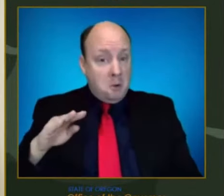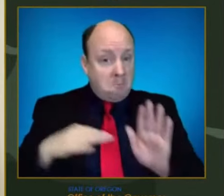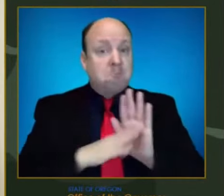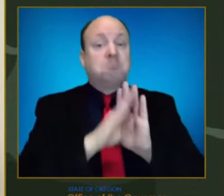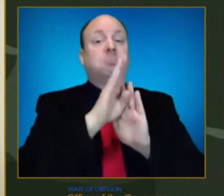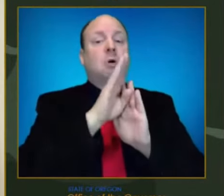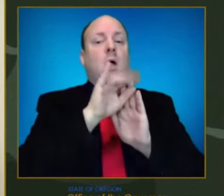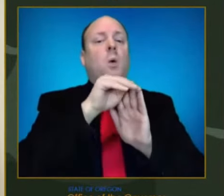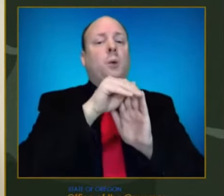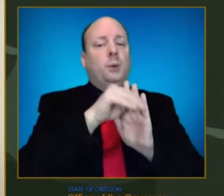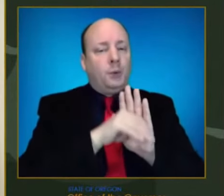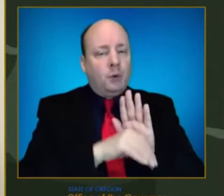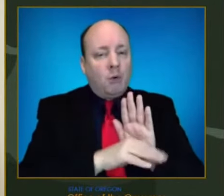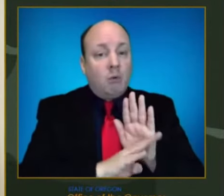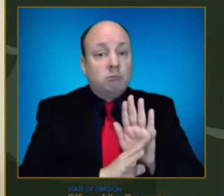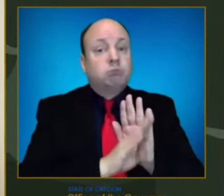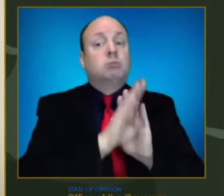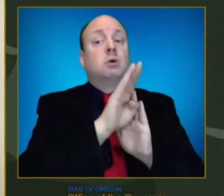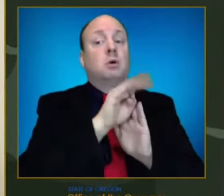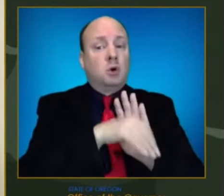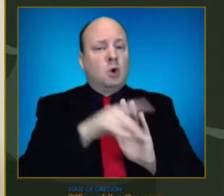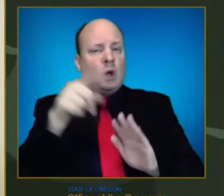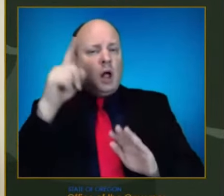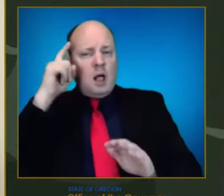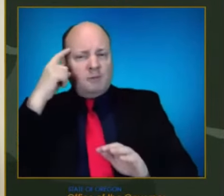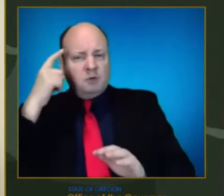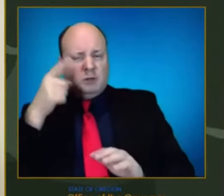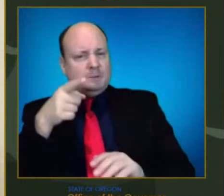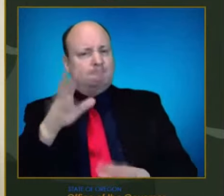undertaken, you know, many other interventions.